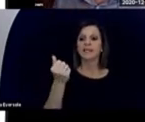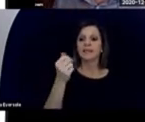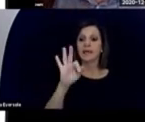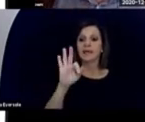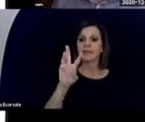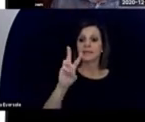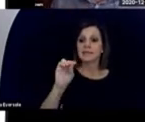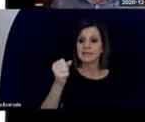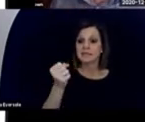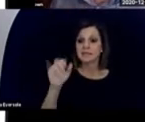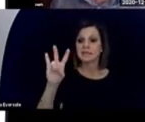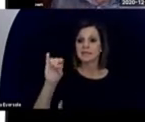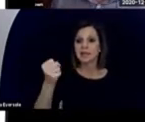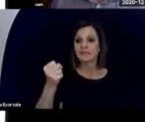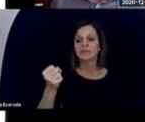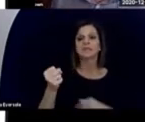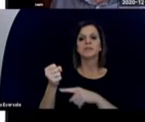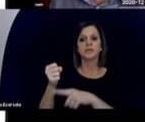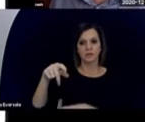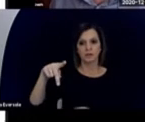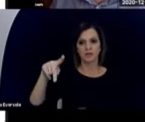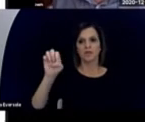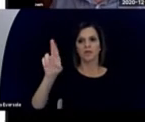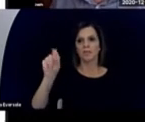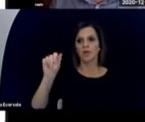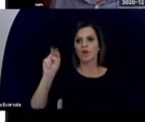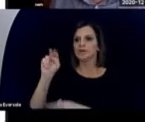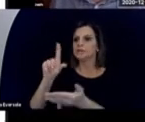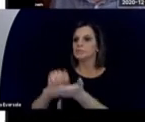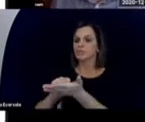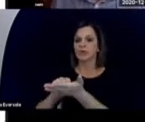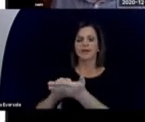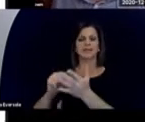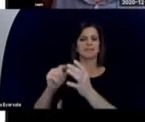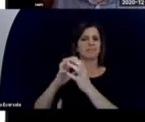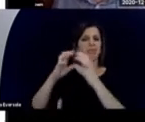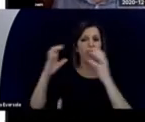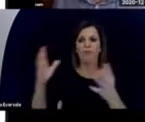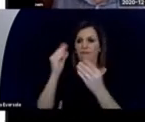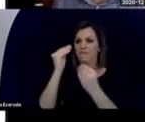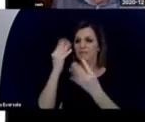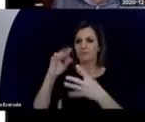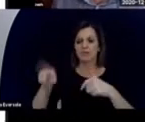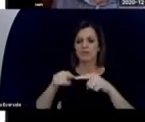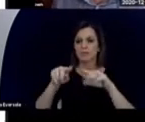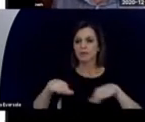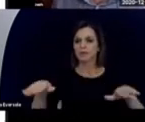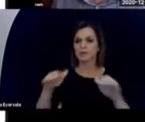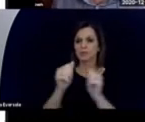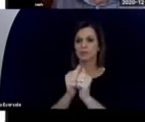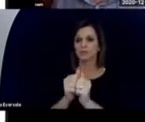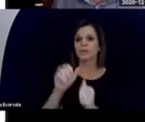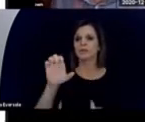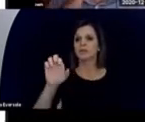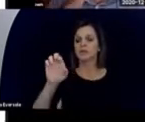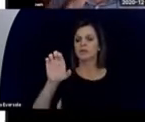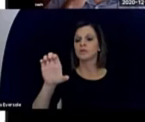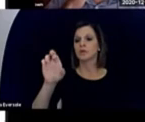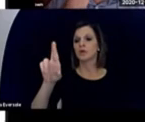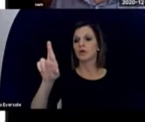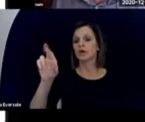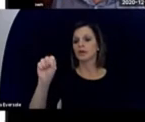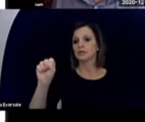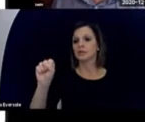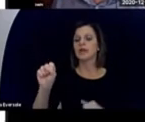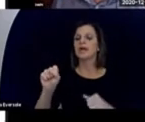Perkins produced masses of fantastic printed information about working with children with